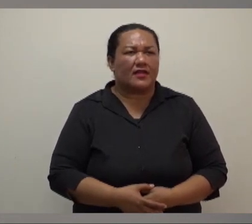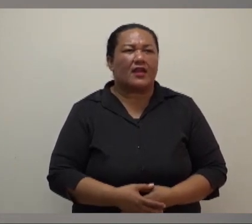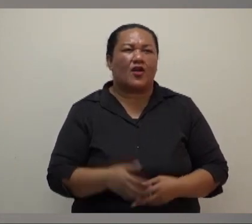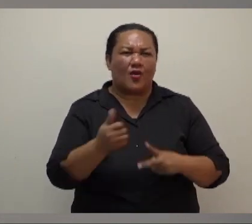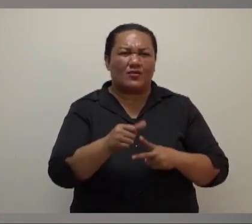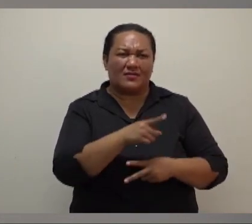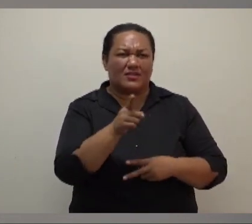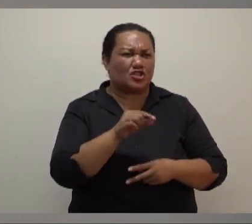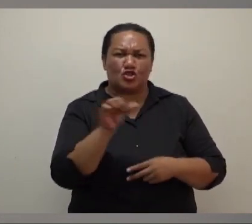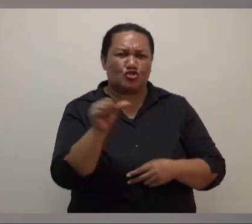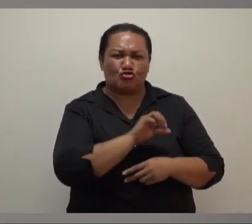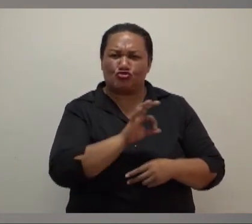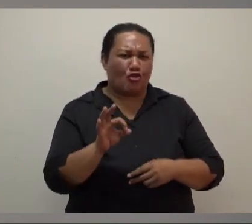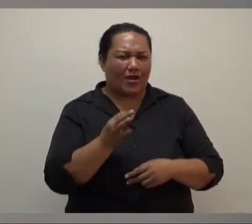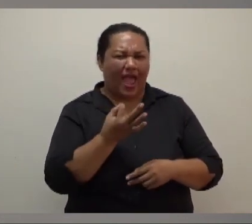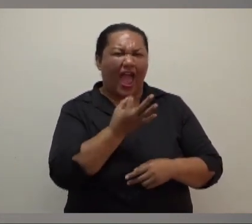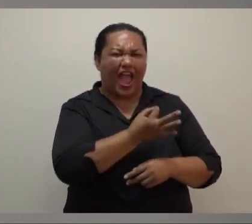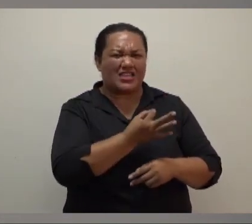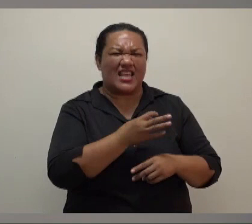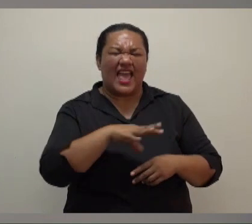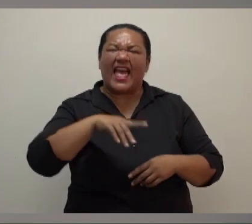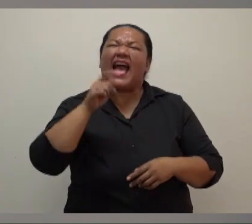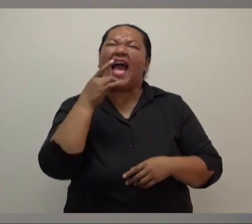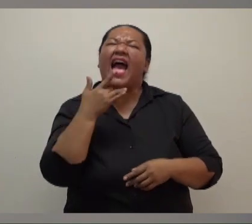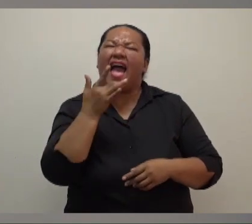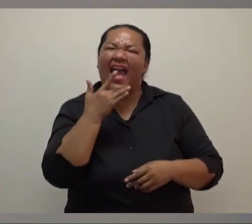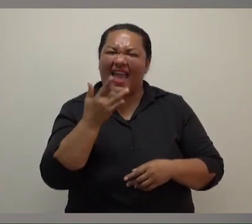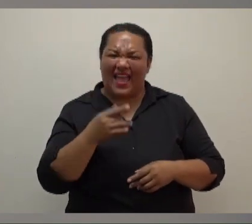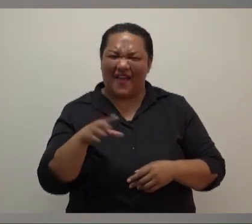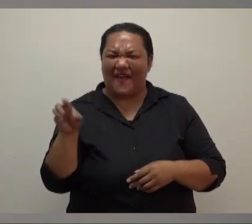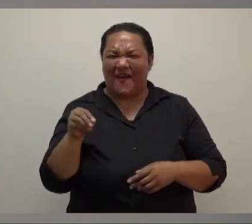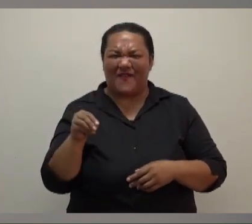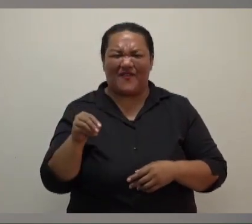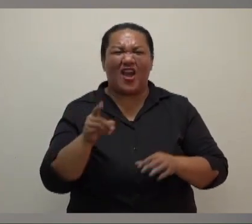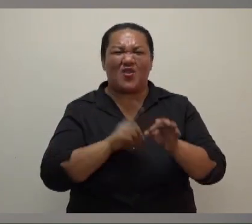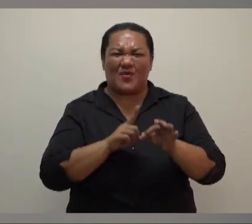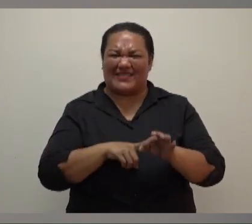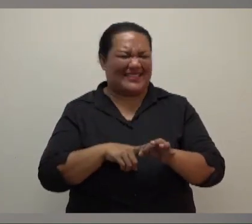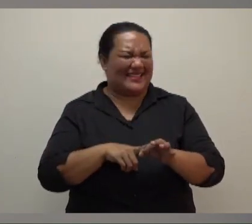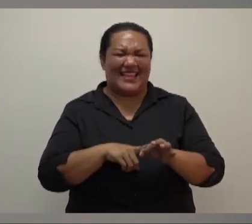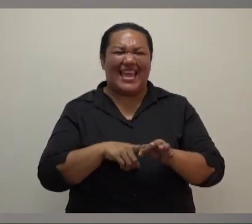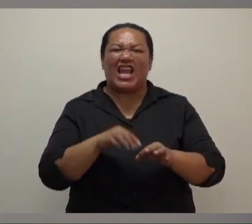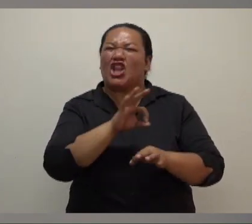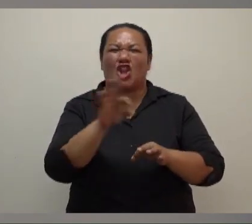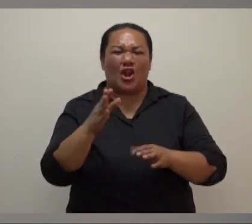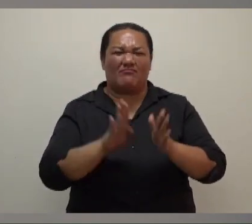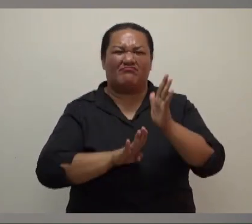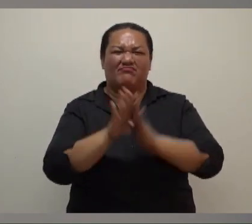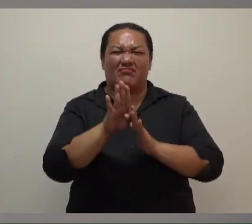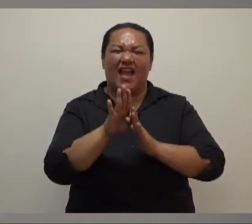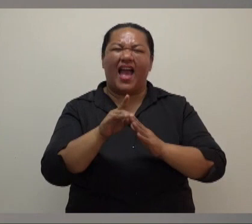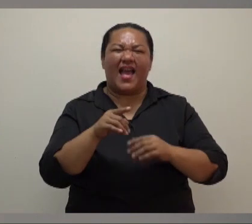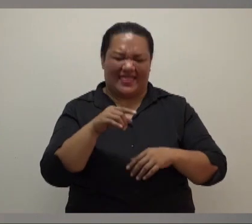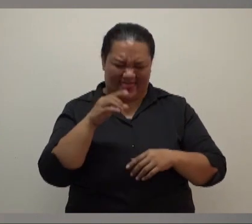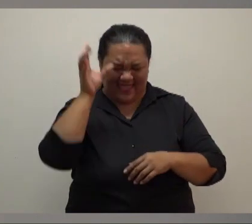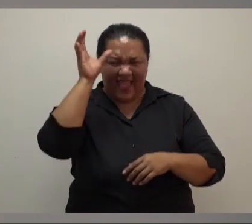In fact, you need to go back to those media organizations and ask them those questions. We similarly had some, you know, terrible reports by